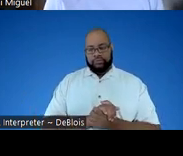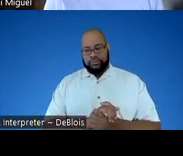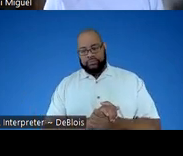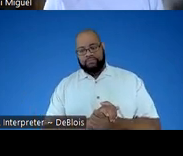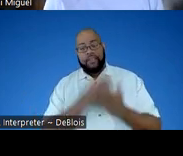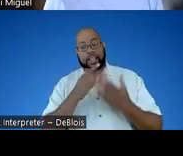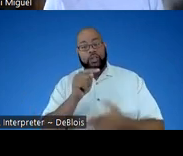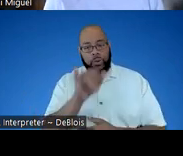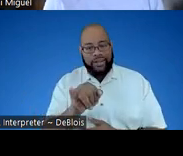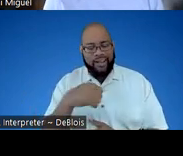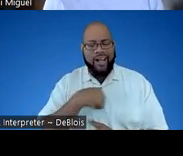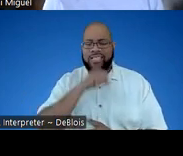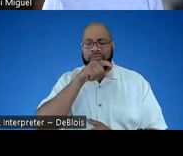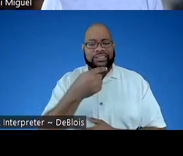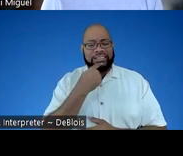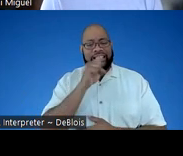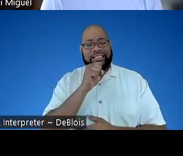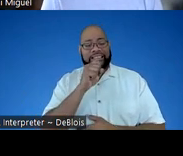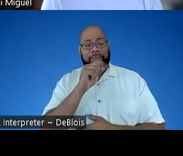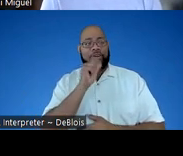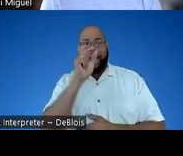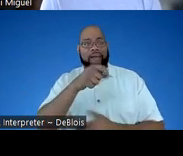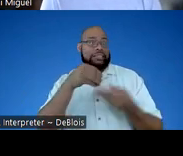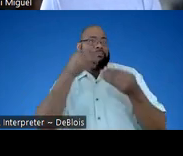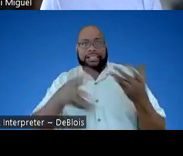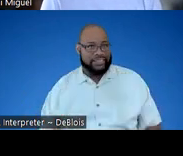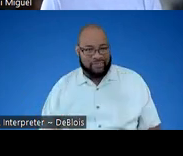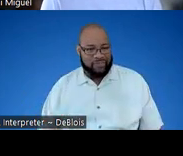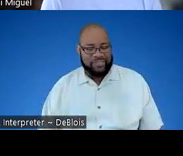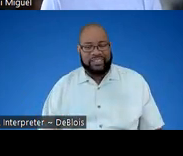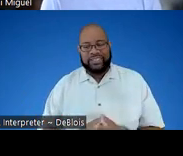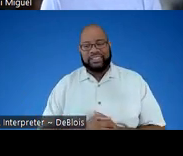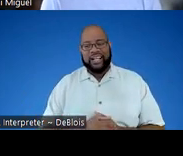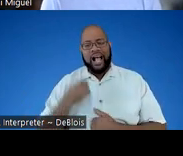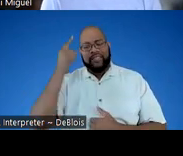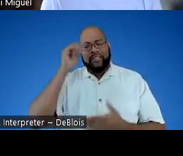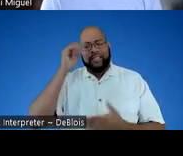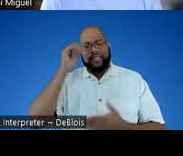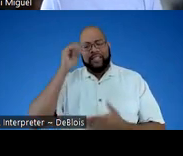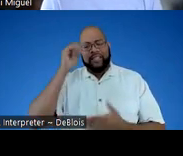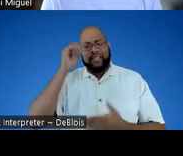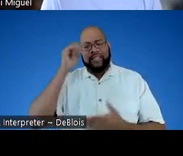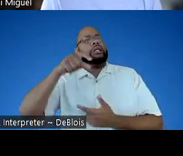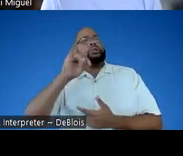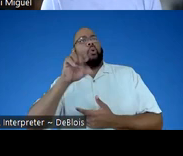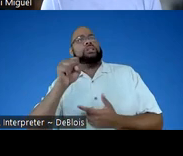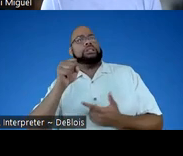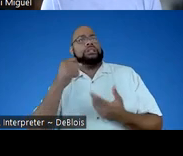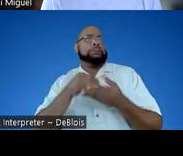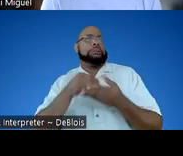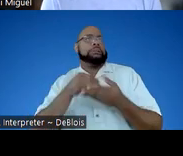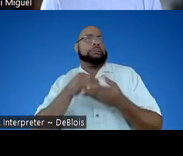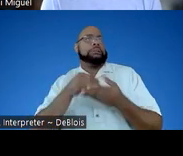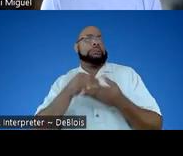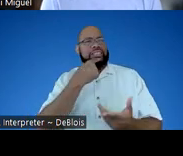Thanks, Tony. And I love that you said STEM doesn't have to be expensive, right? That's, you know, I think sometimes we think we need toys, but, um, I